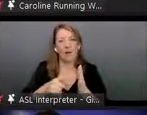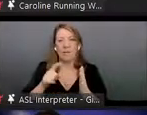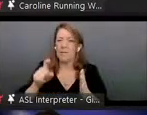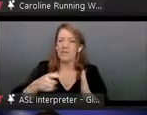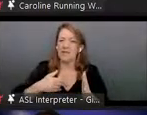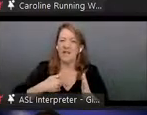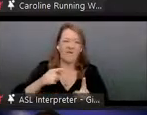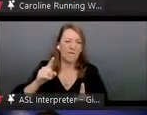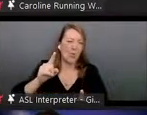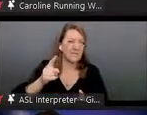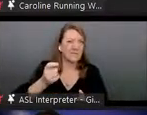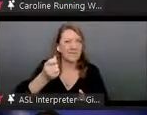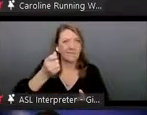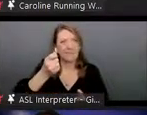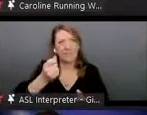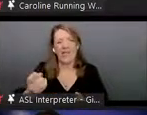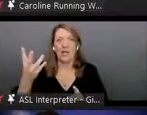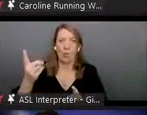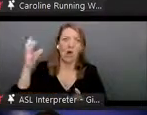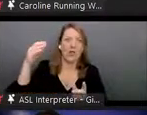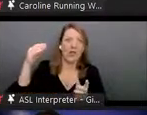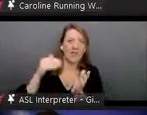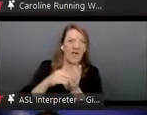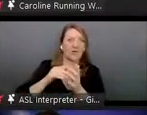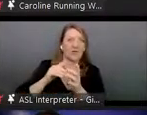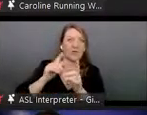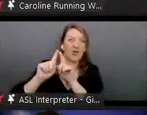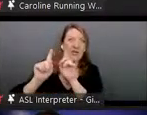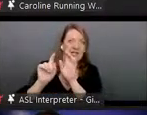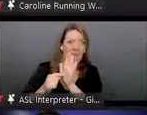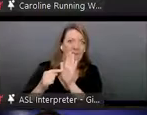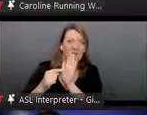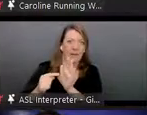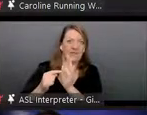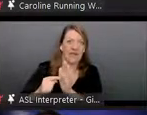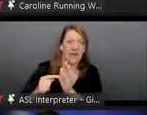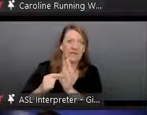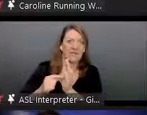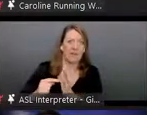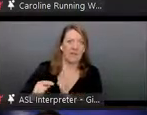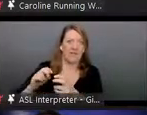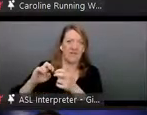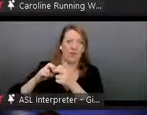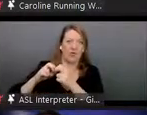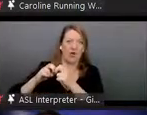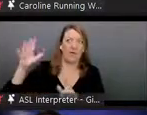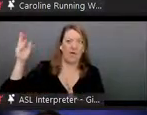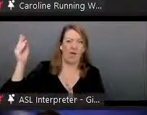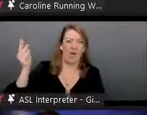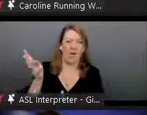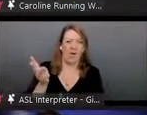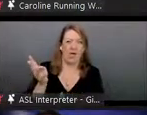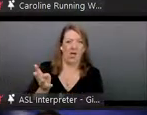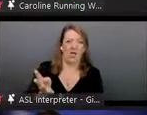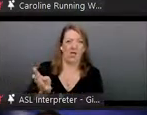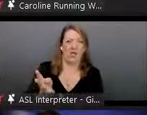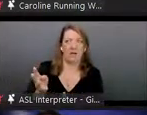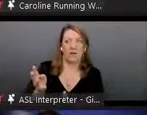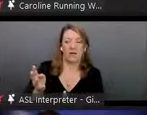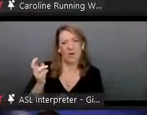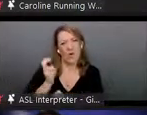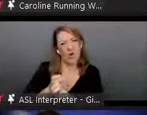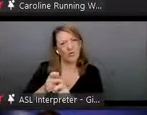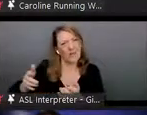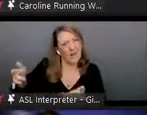of, of individual examples of the problem that you're interested in. And, um, that can be really challenging to collect data for, um,